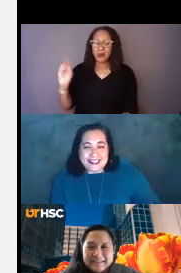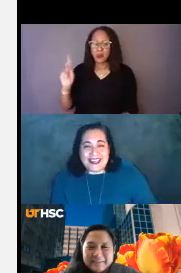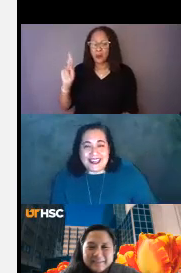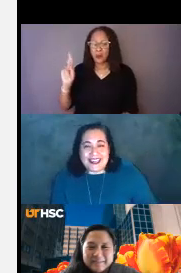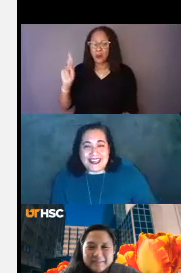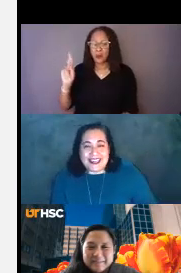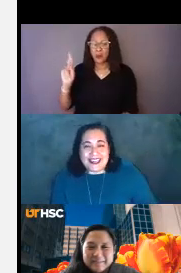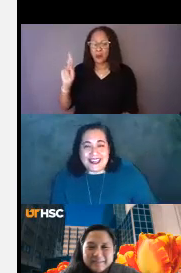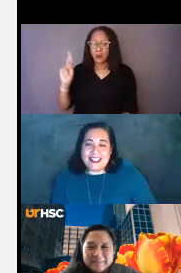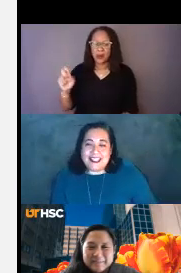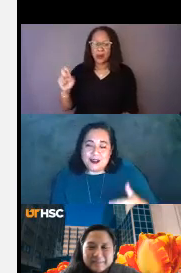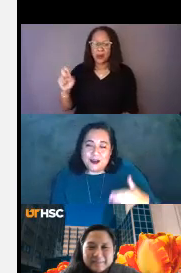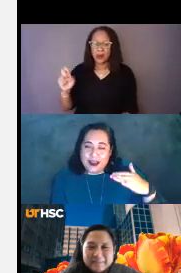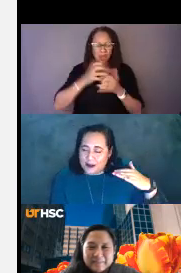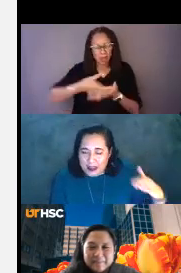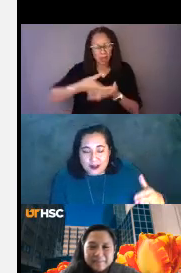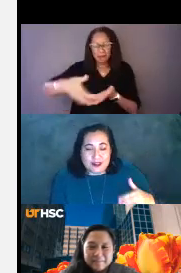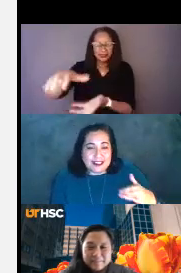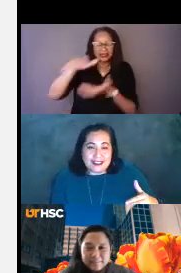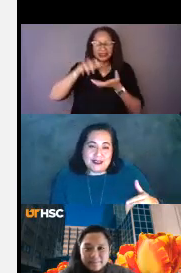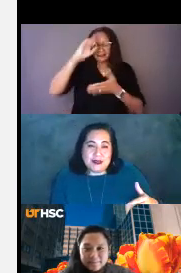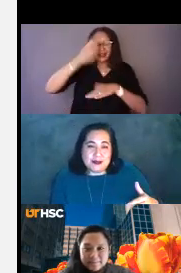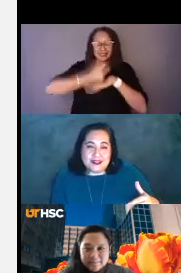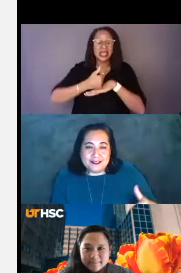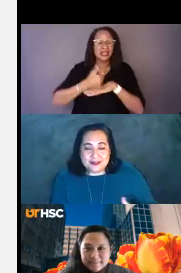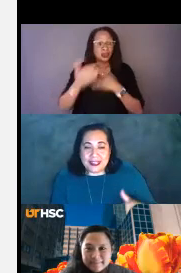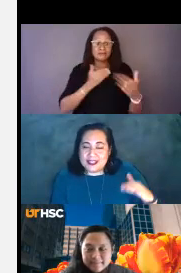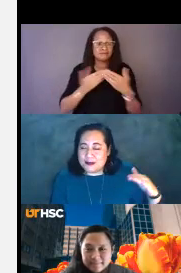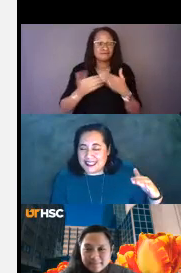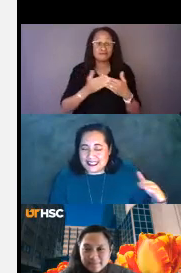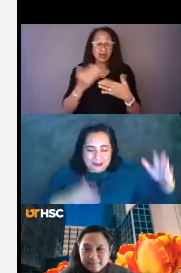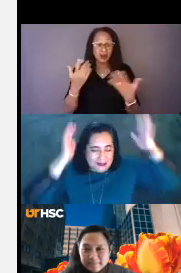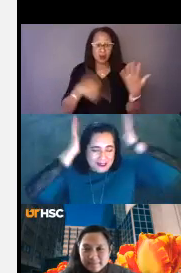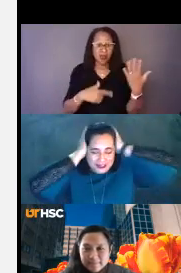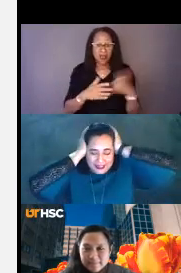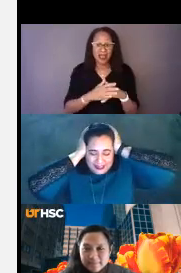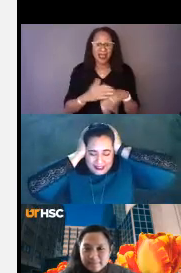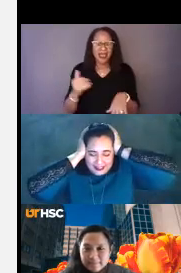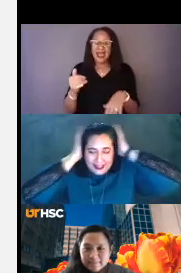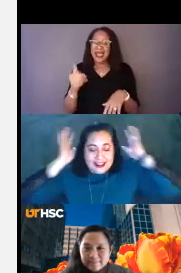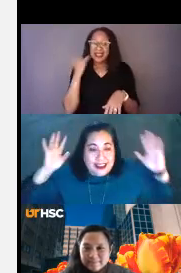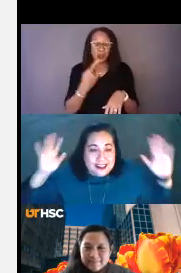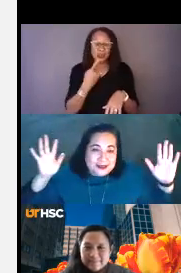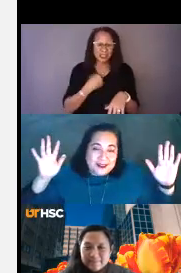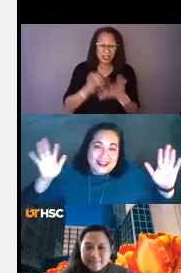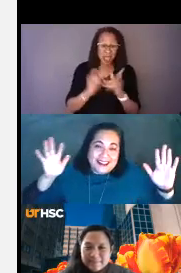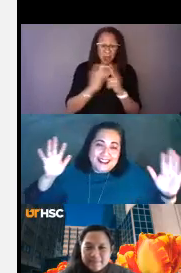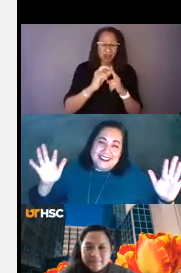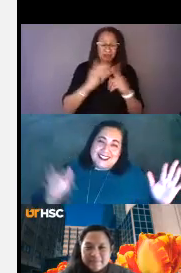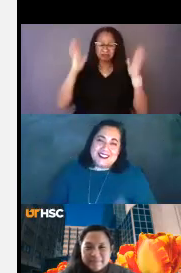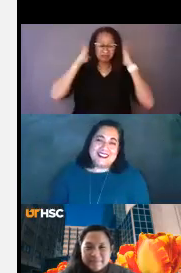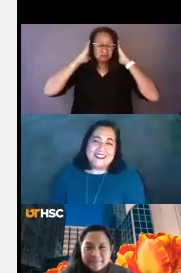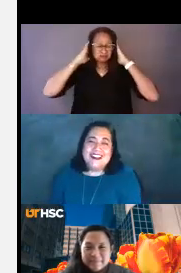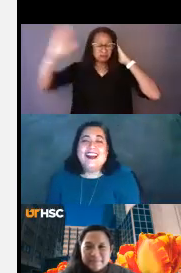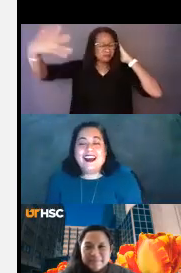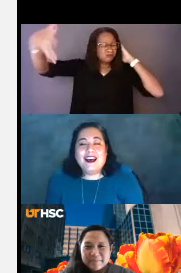mindset. And so no matter what, I will not say the B word. And if somebody says it to me, like, la, la, la, la, la. I don't want to hear